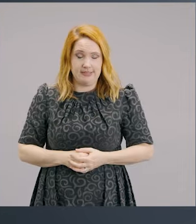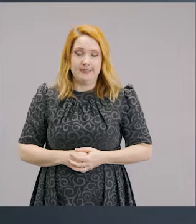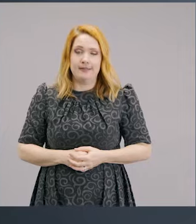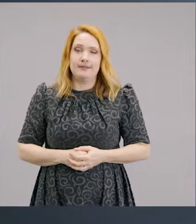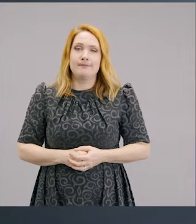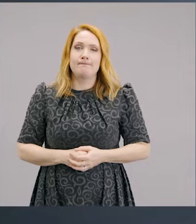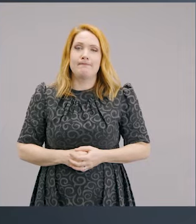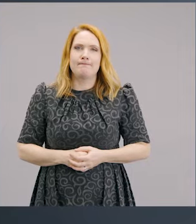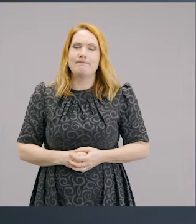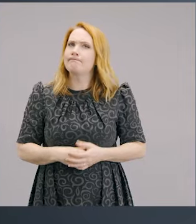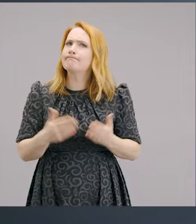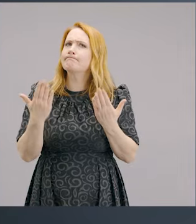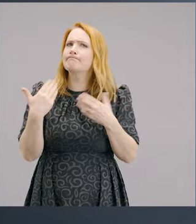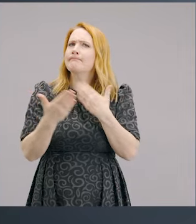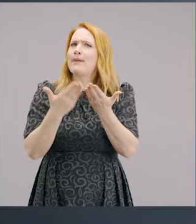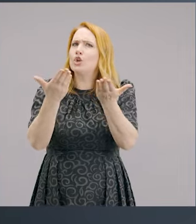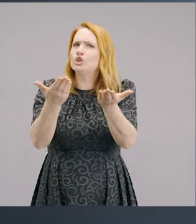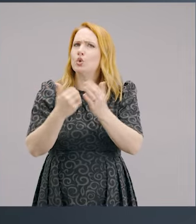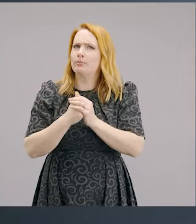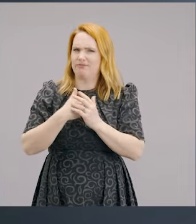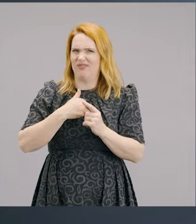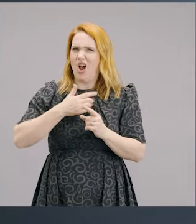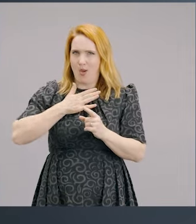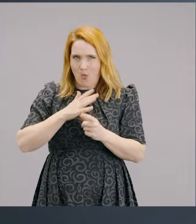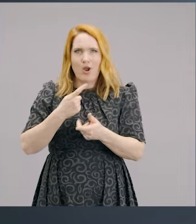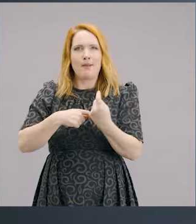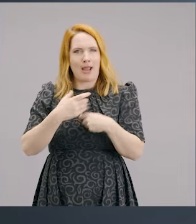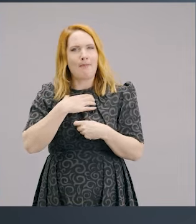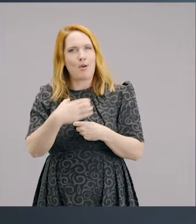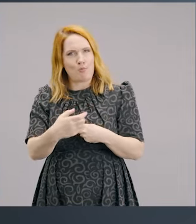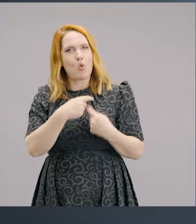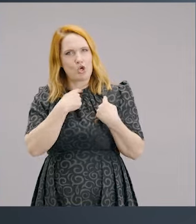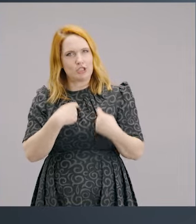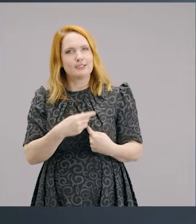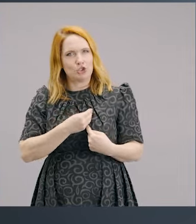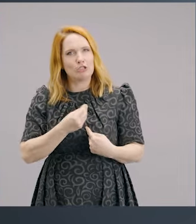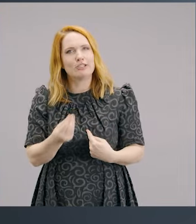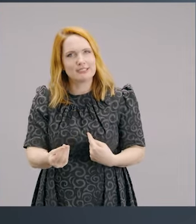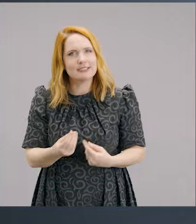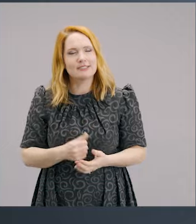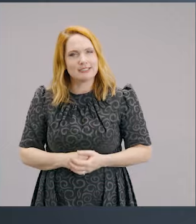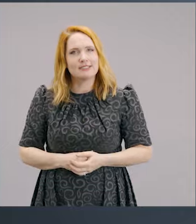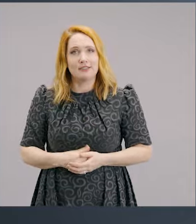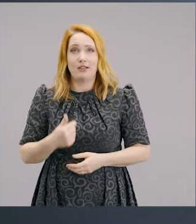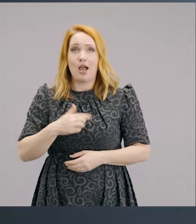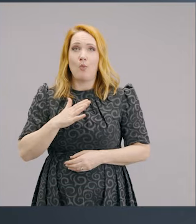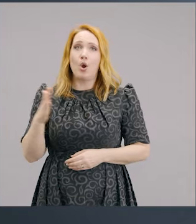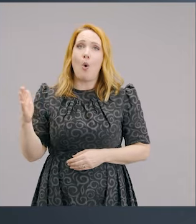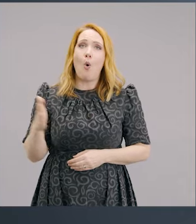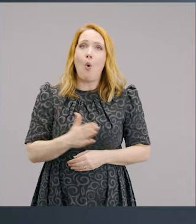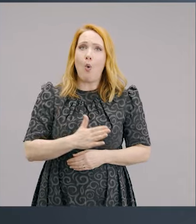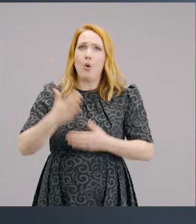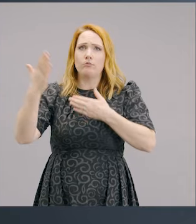done. Final thing and then I'm done. I don't know about you but I want to become a more generous person.